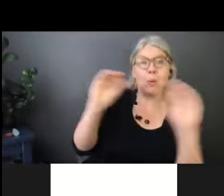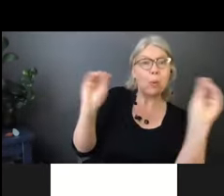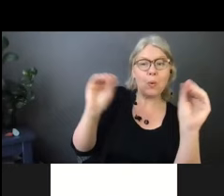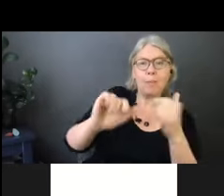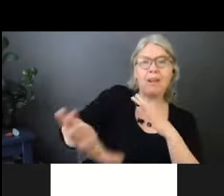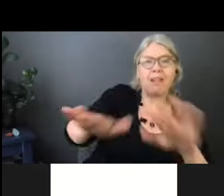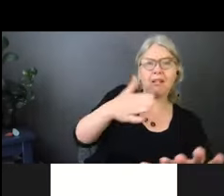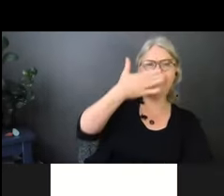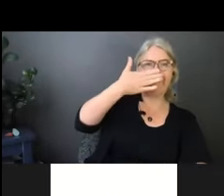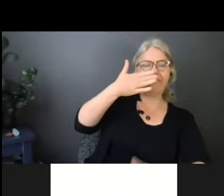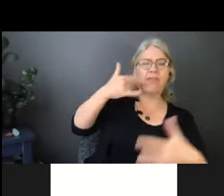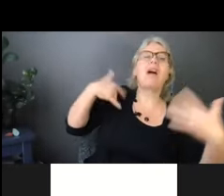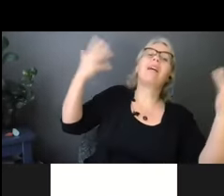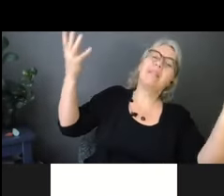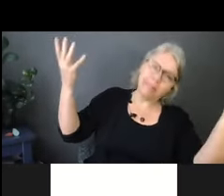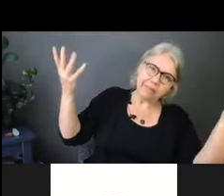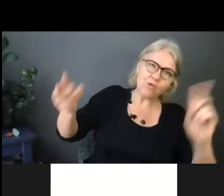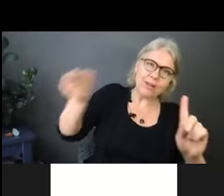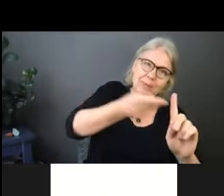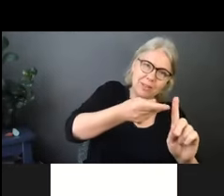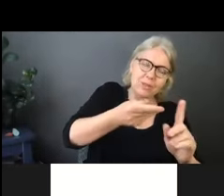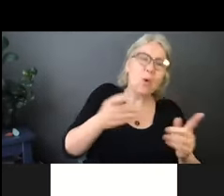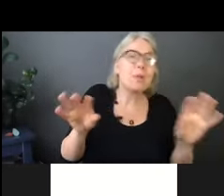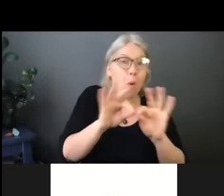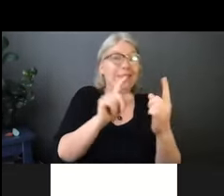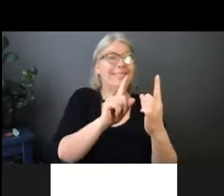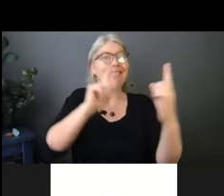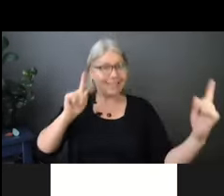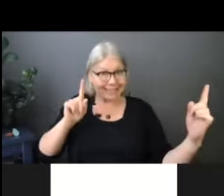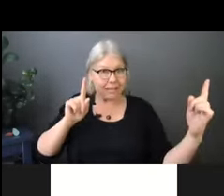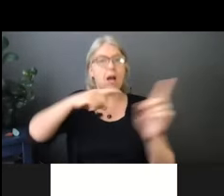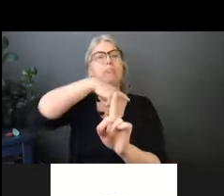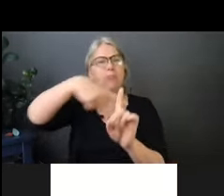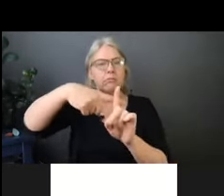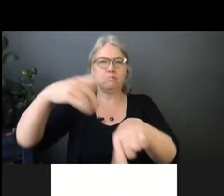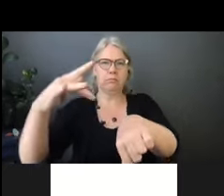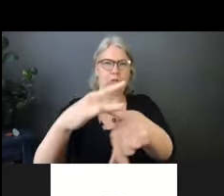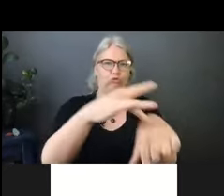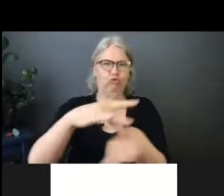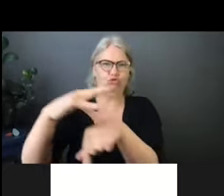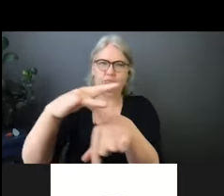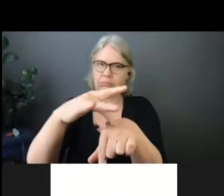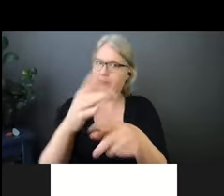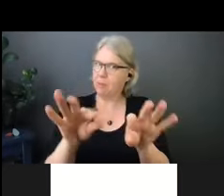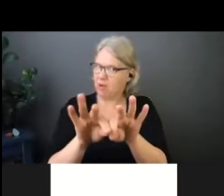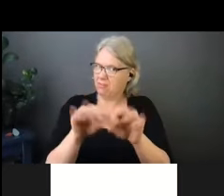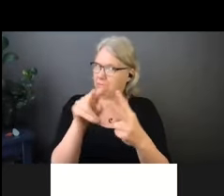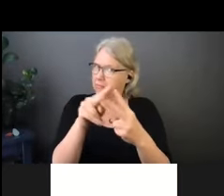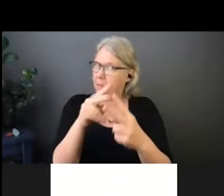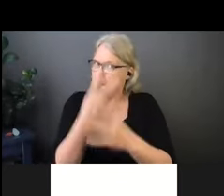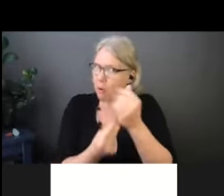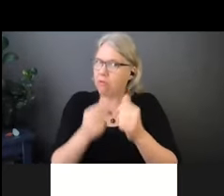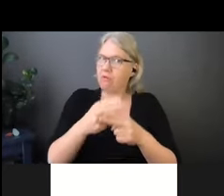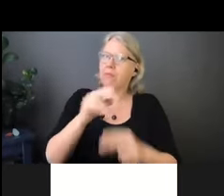ourselves and all the things that we're all touching in your living environment. And then we talk about a susceptible